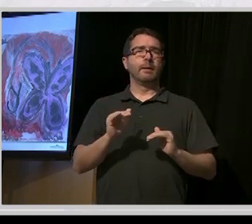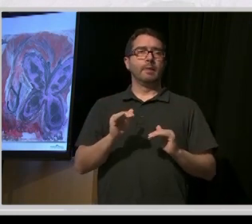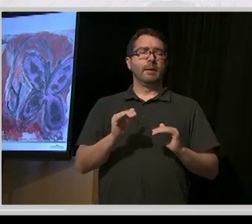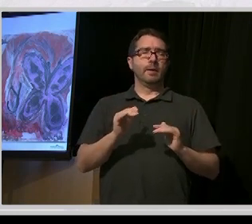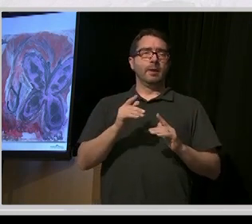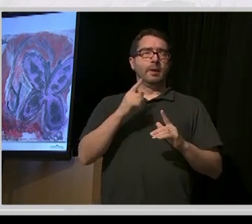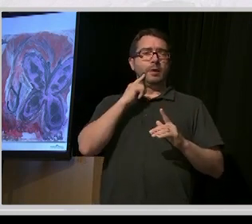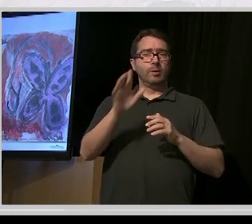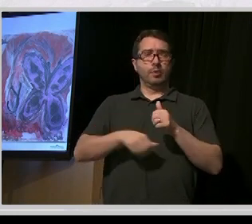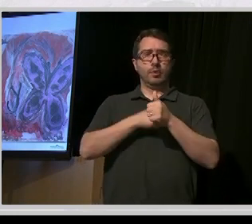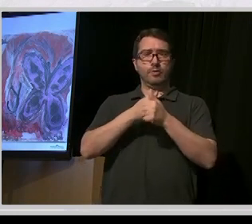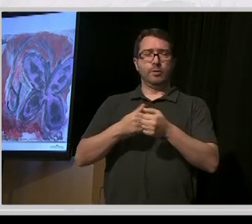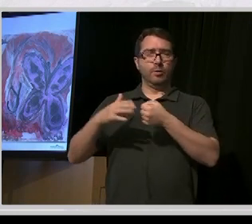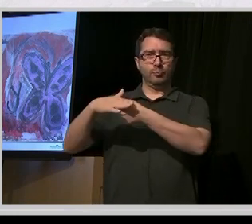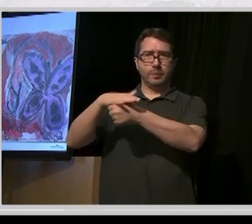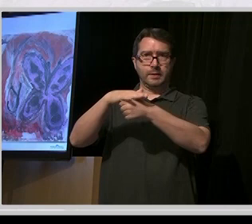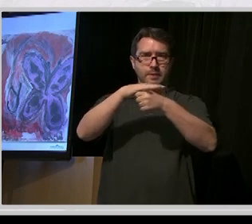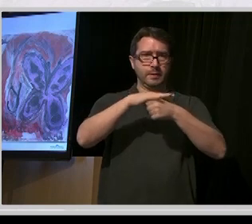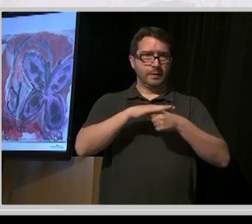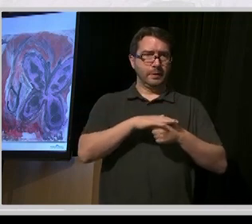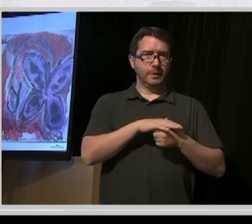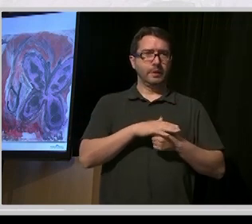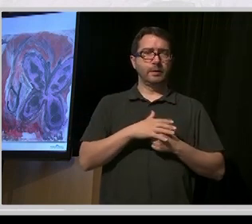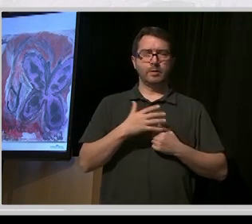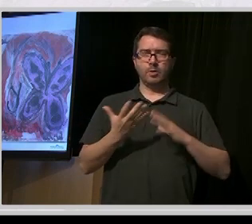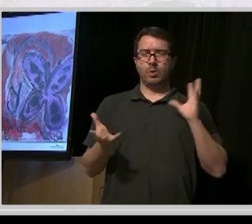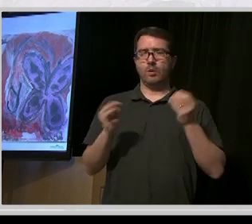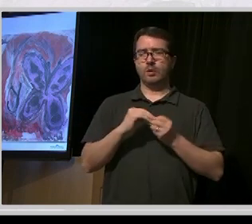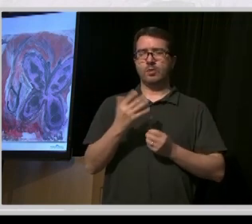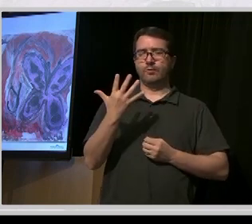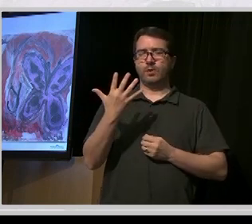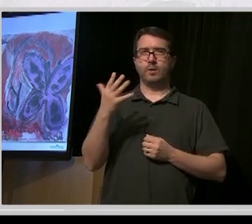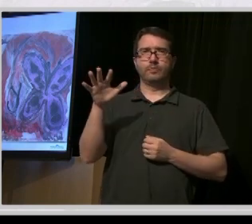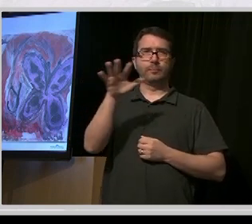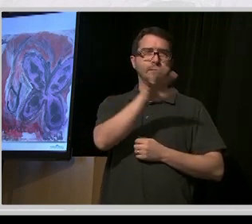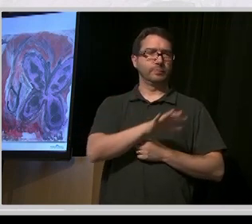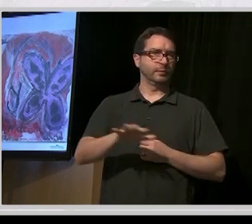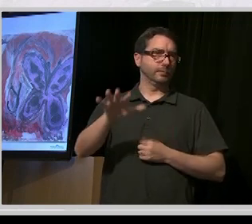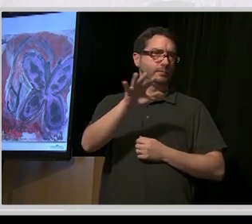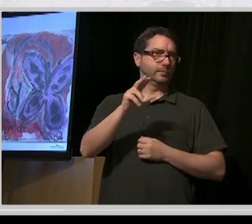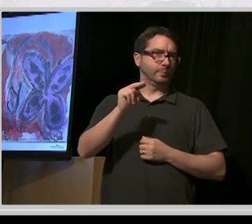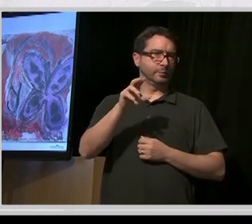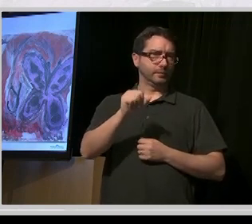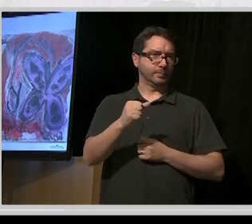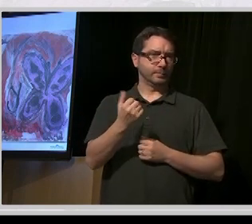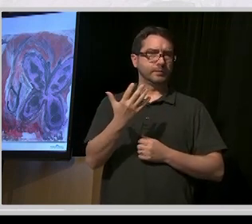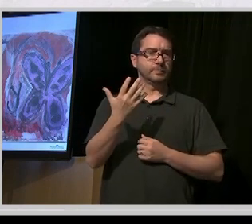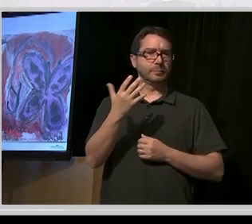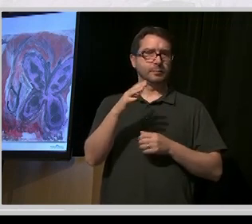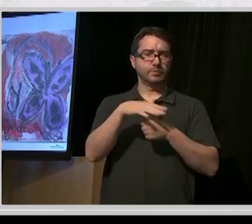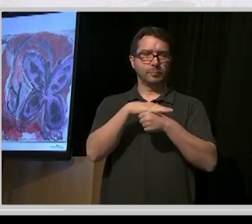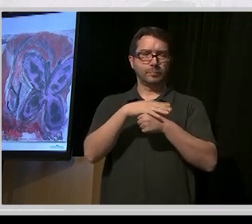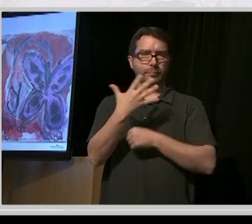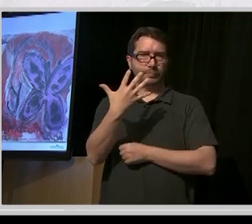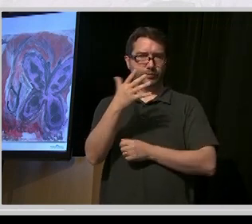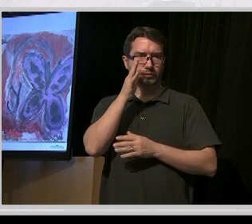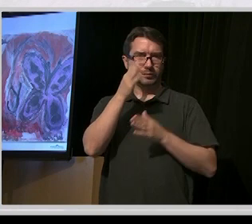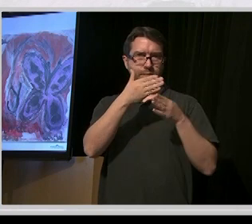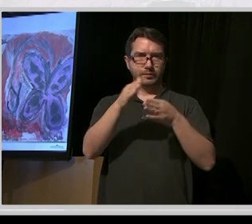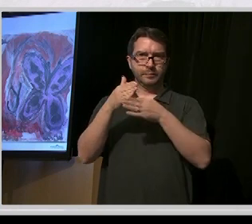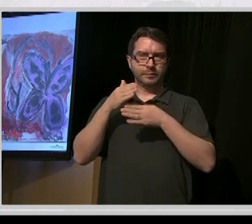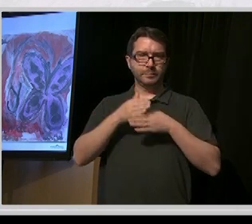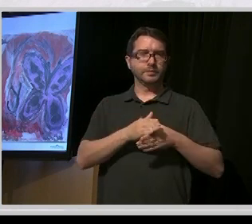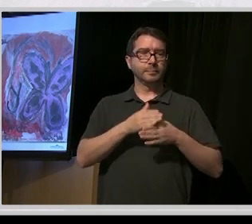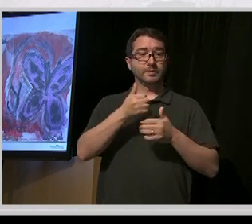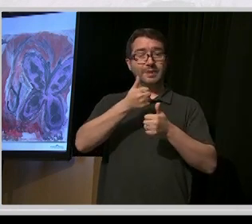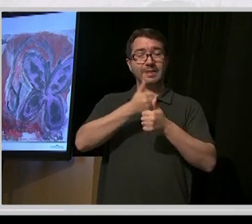regional basis. So each region, there will be five regions. We're going to talk a bit more about that in second. And each region will